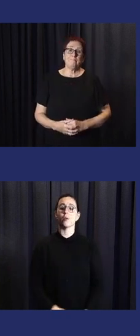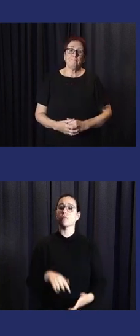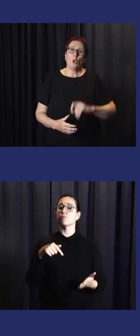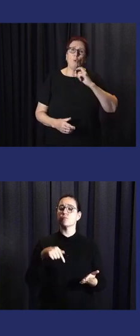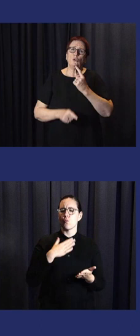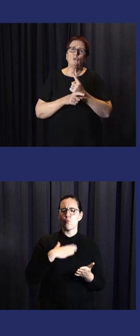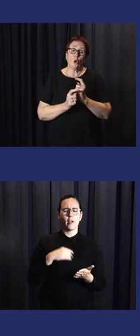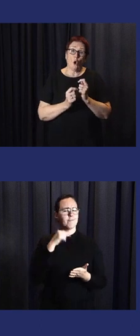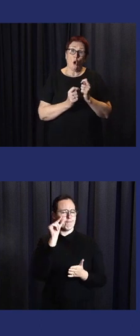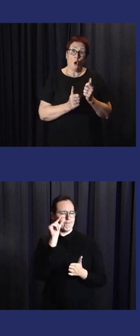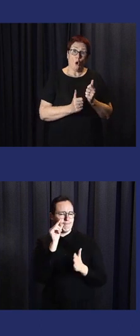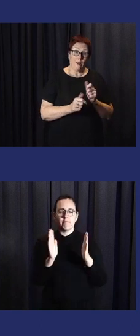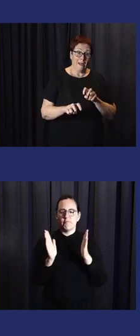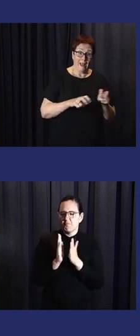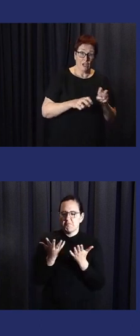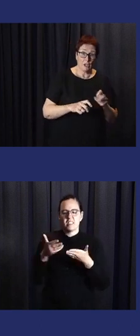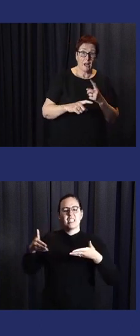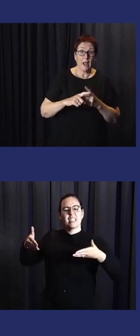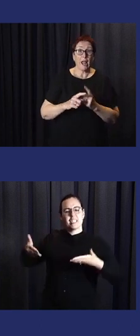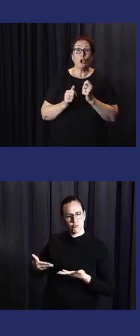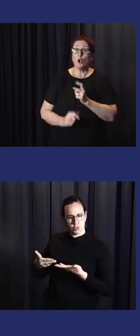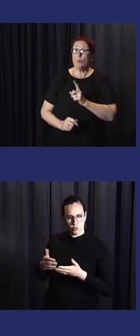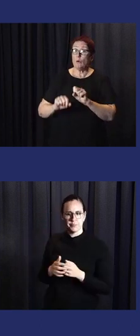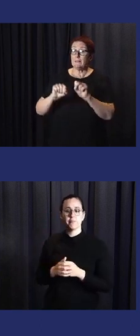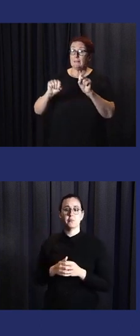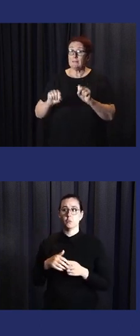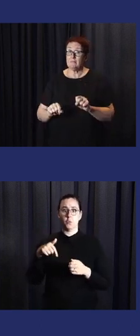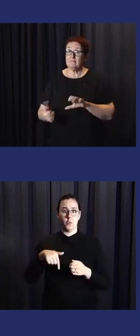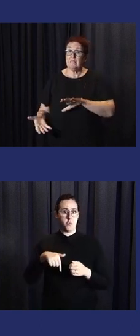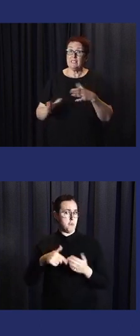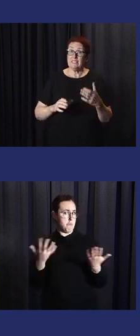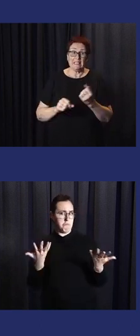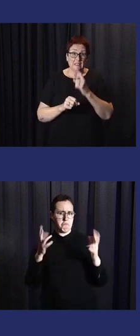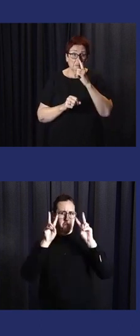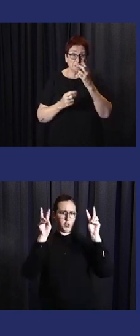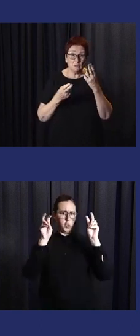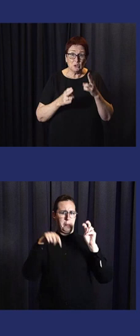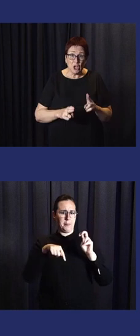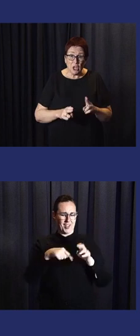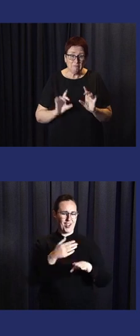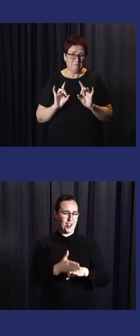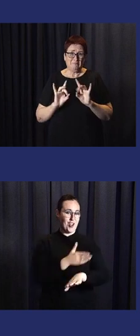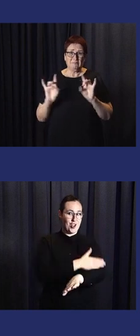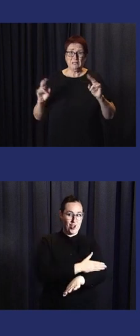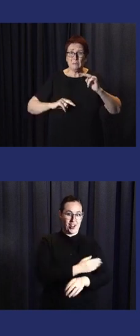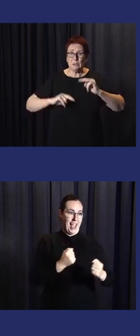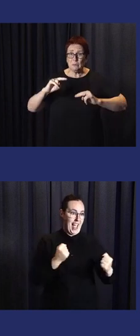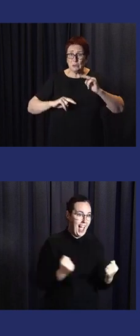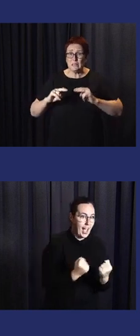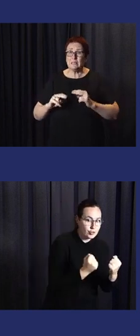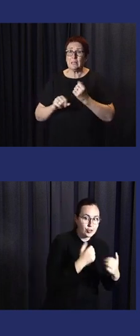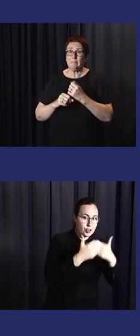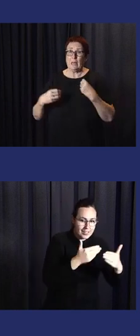I'd like to start with a brief introduction for our session and in this session, we'll be discussing early action and early warning systems.